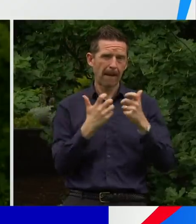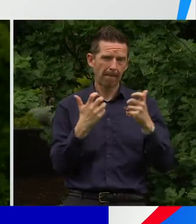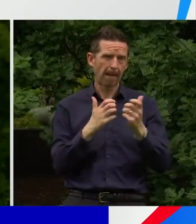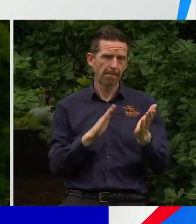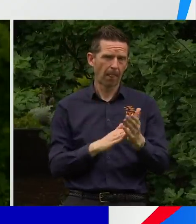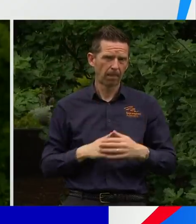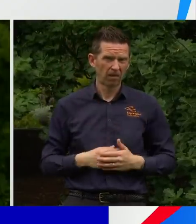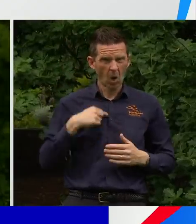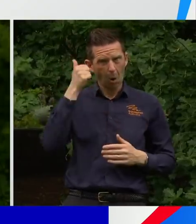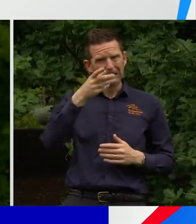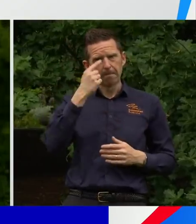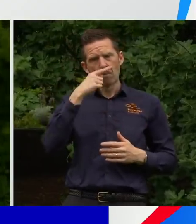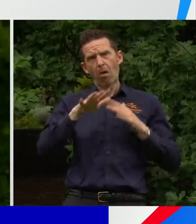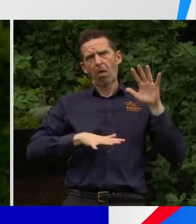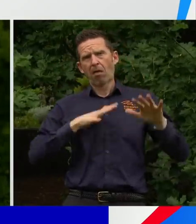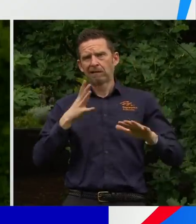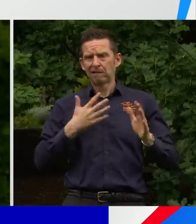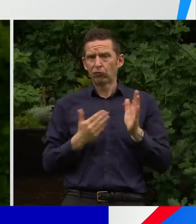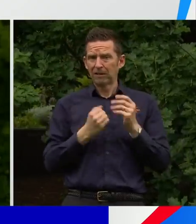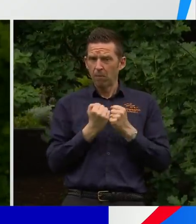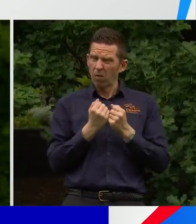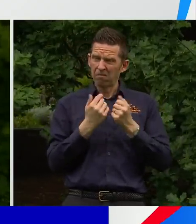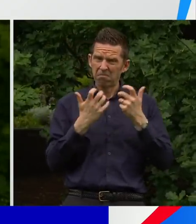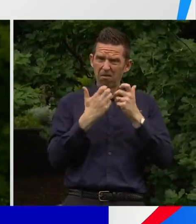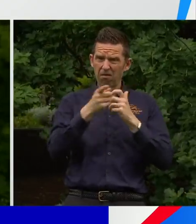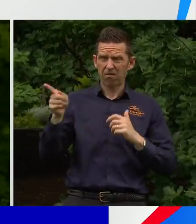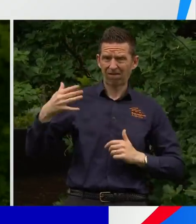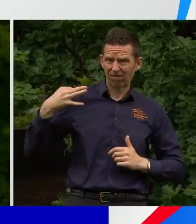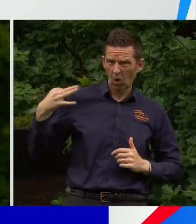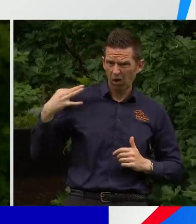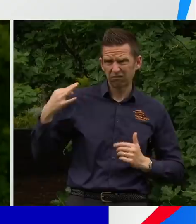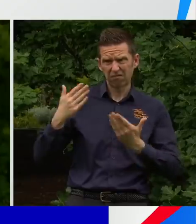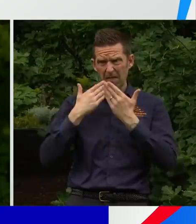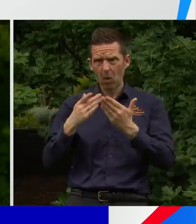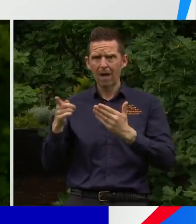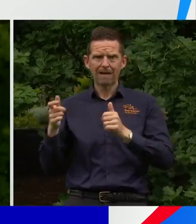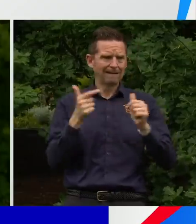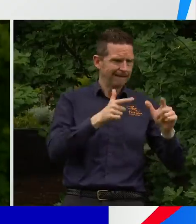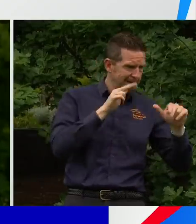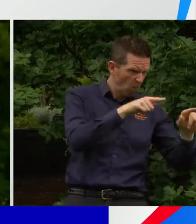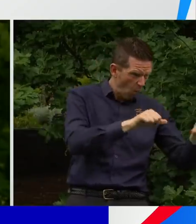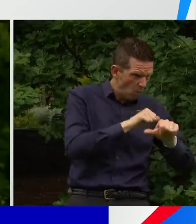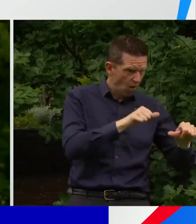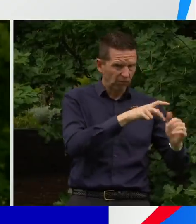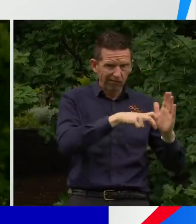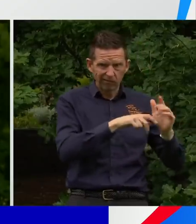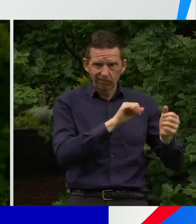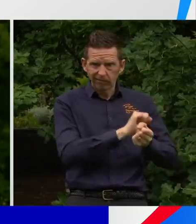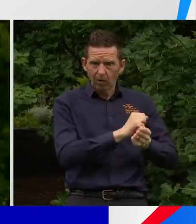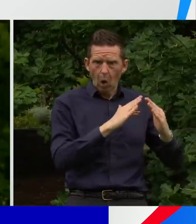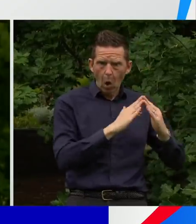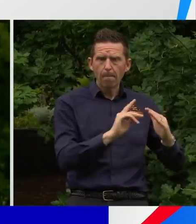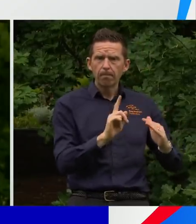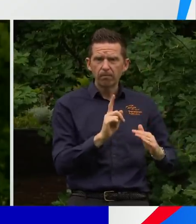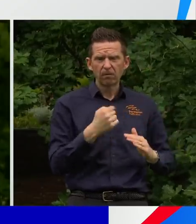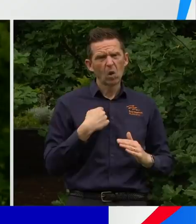and there have been so many people who've volunteered their time and who've really had a focus on others. And really, the thing that struck me through the last year